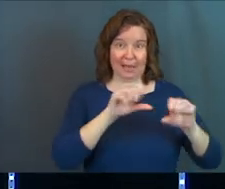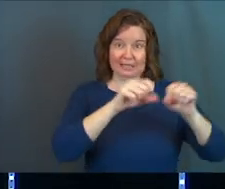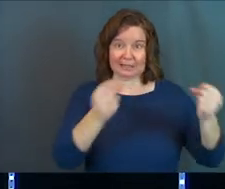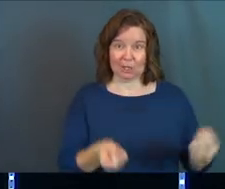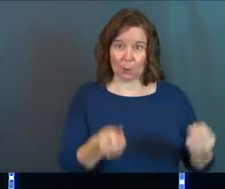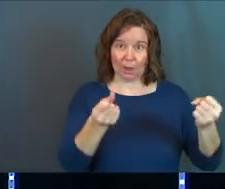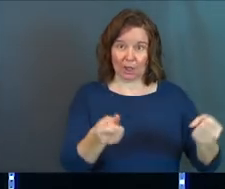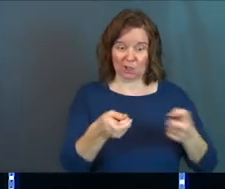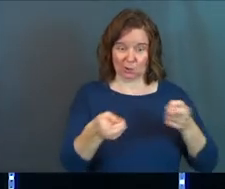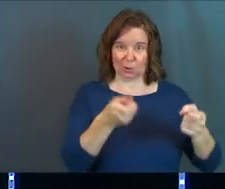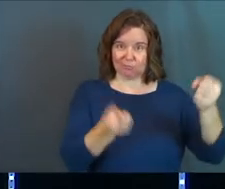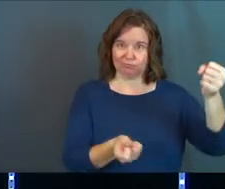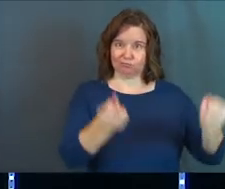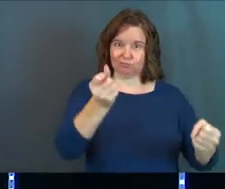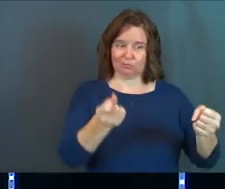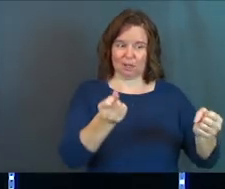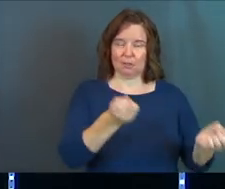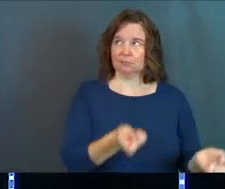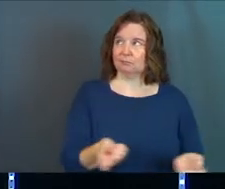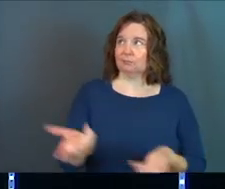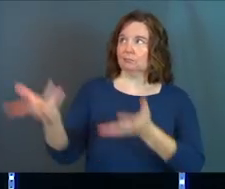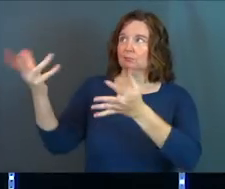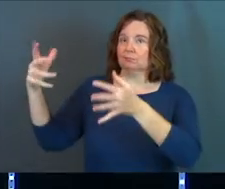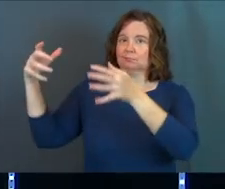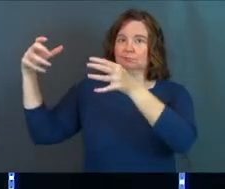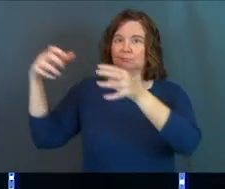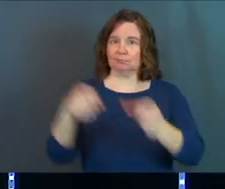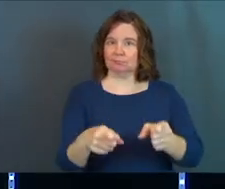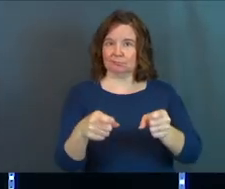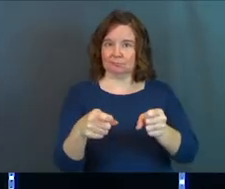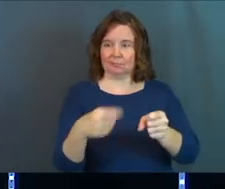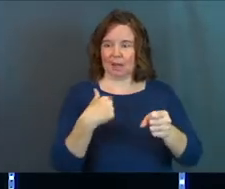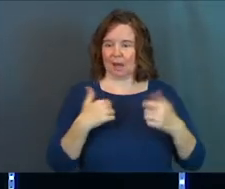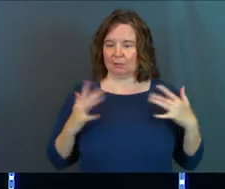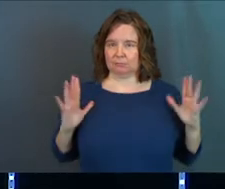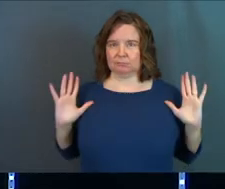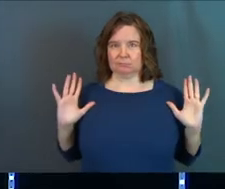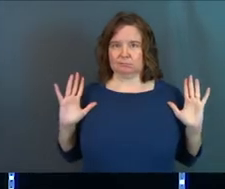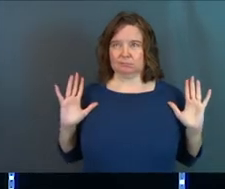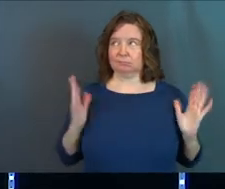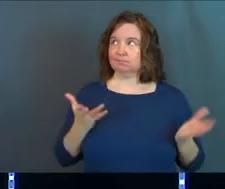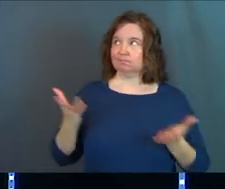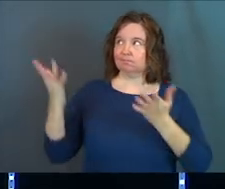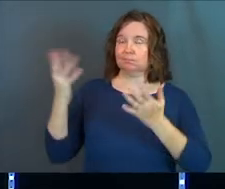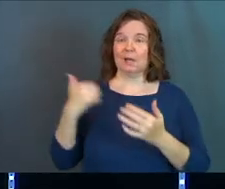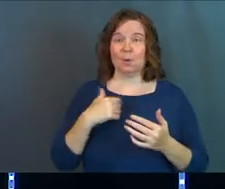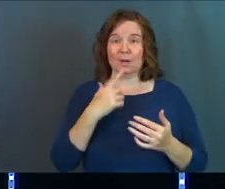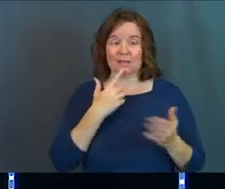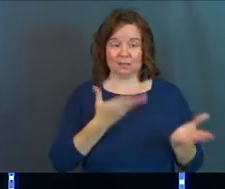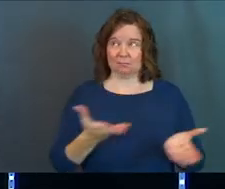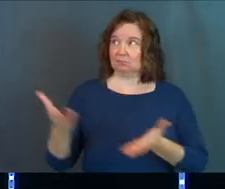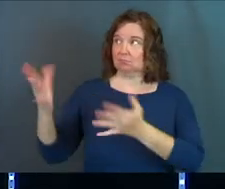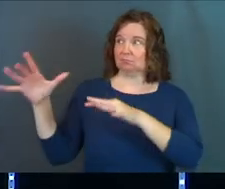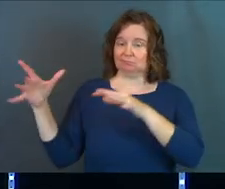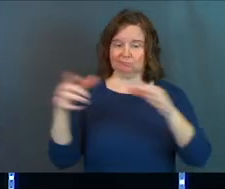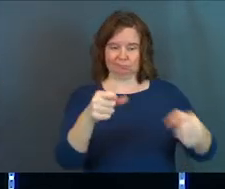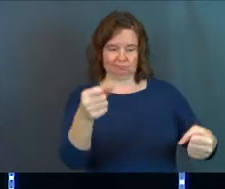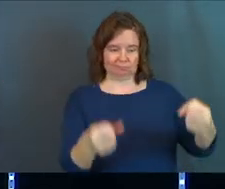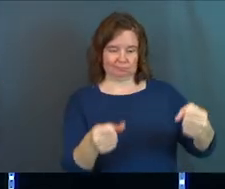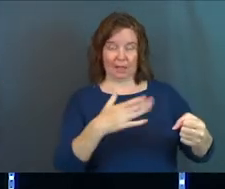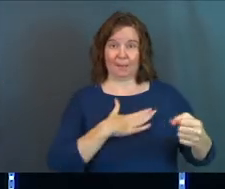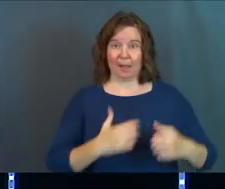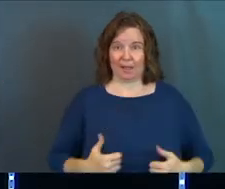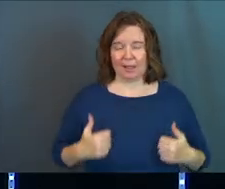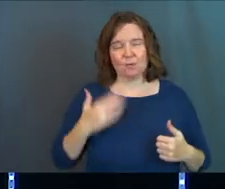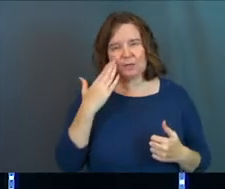I asked him. Because I knew I had been in that seat the whole time. And then immediately after I said, God, take the steering wheel of my life,